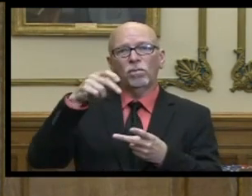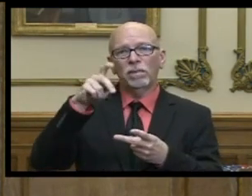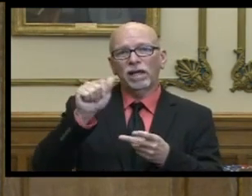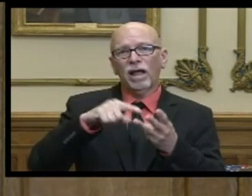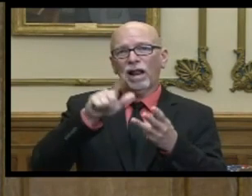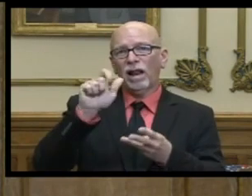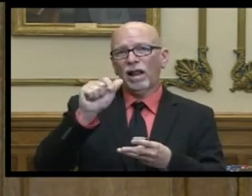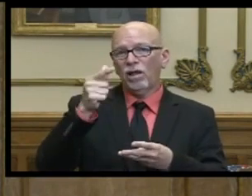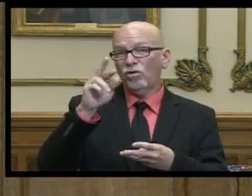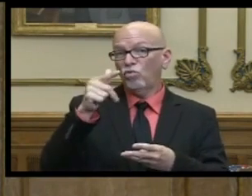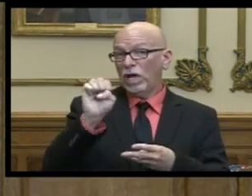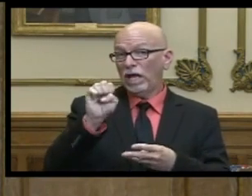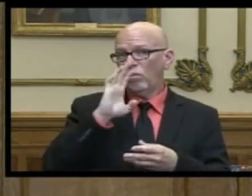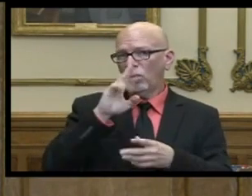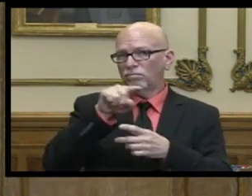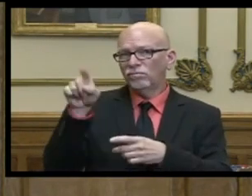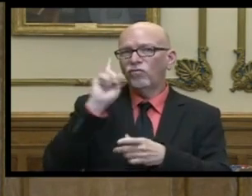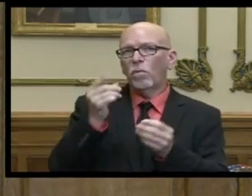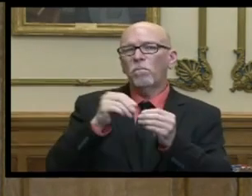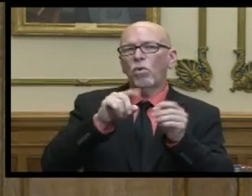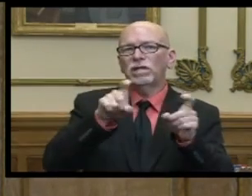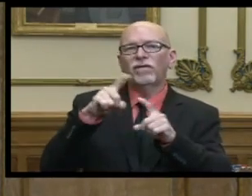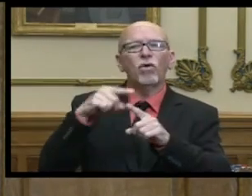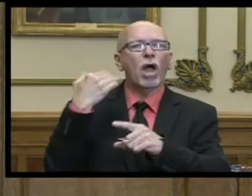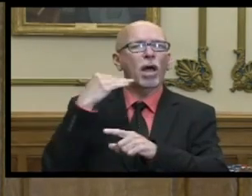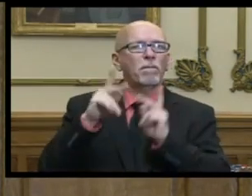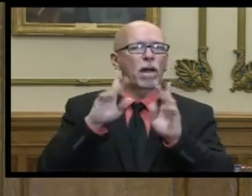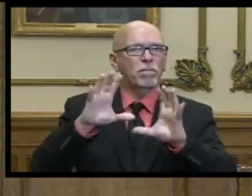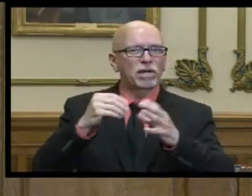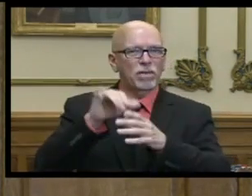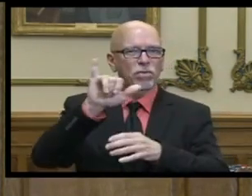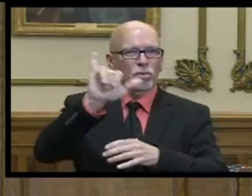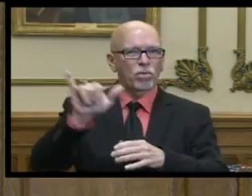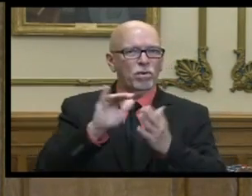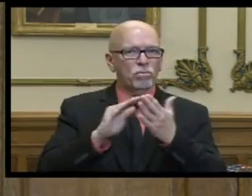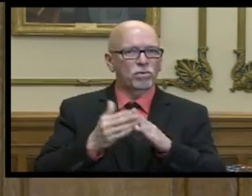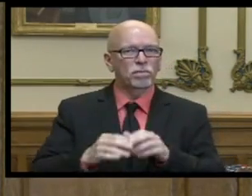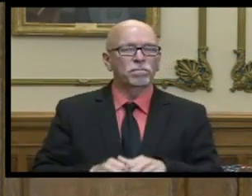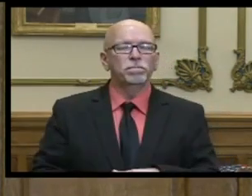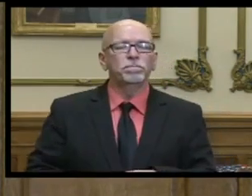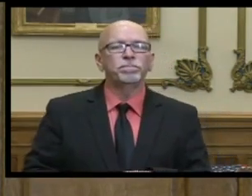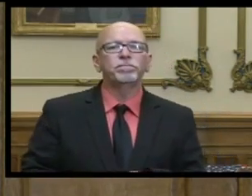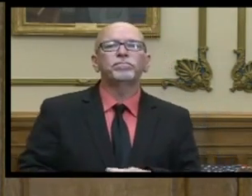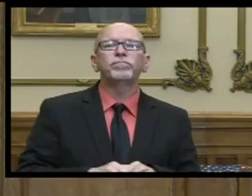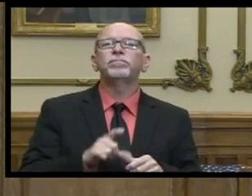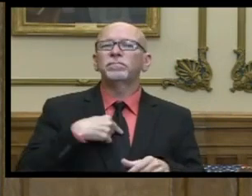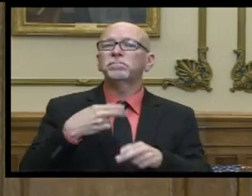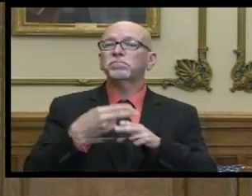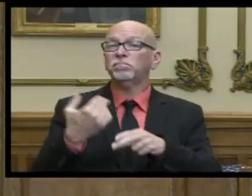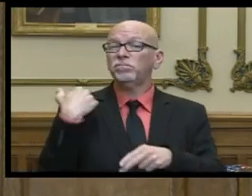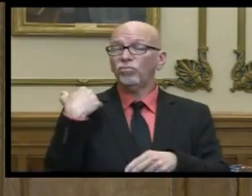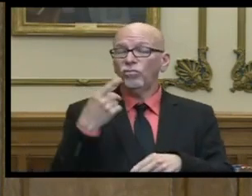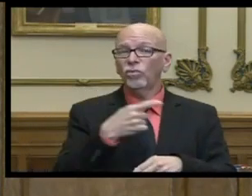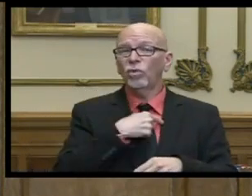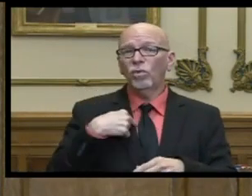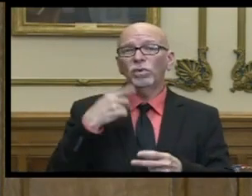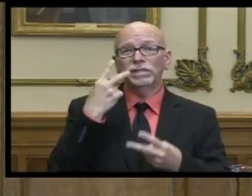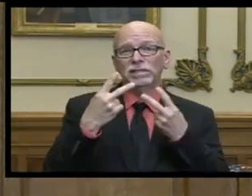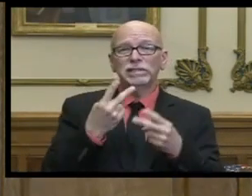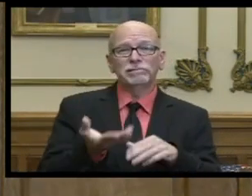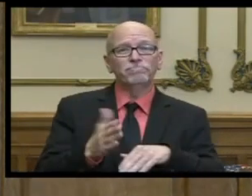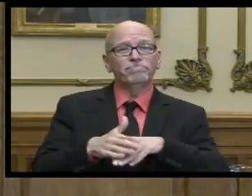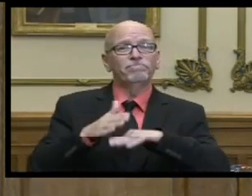couple of days to bring additional testing to the amish populations in those communities as i've mentioned before we have been seeing some